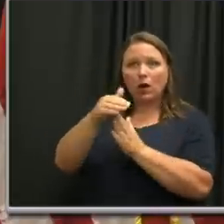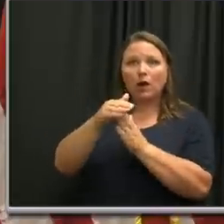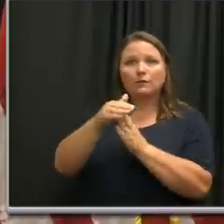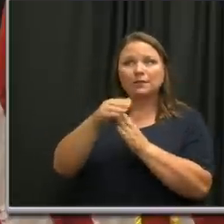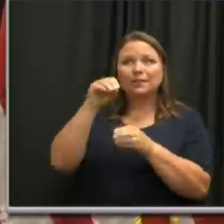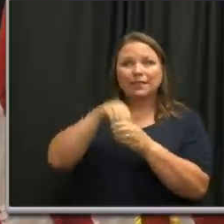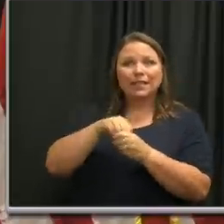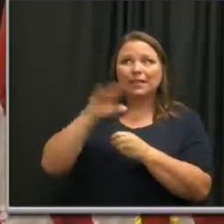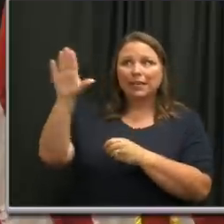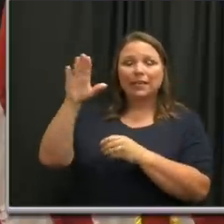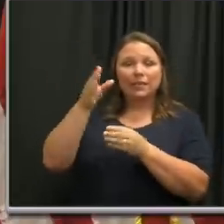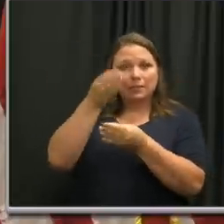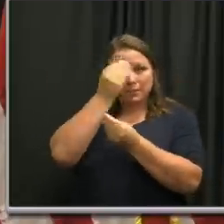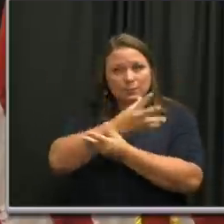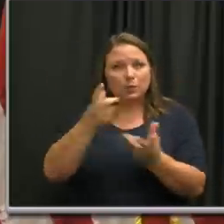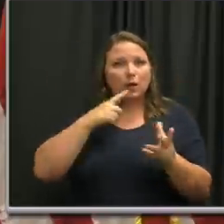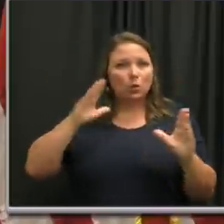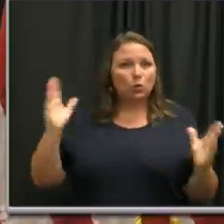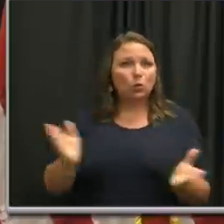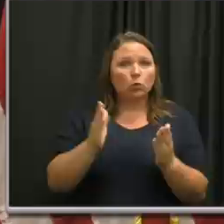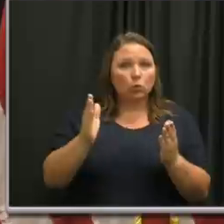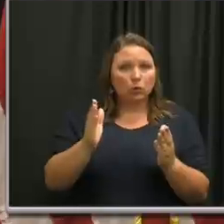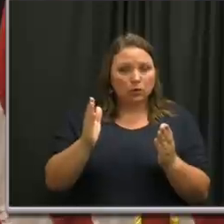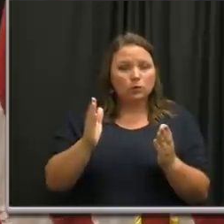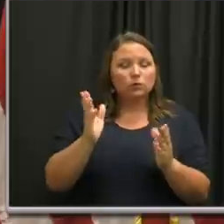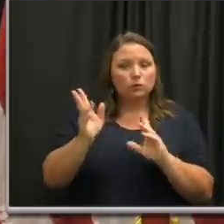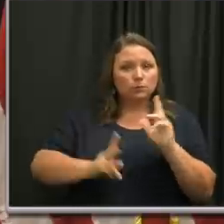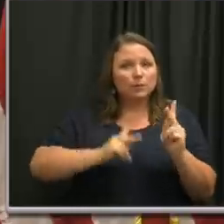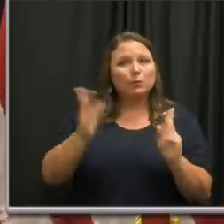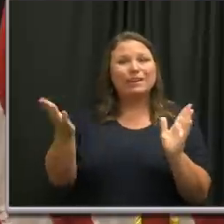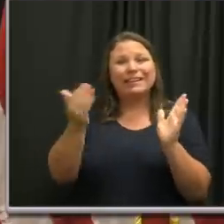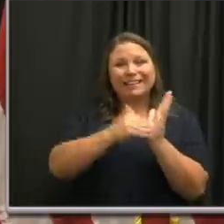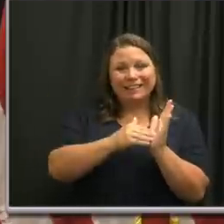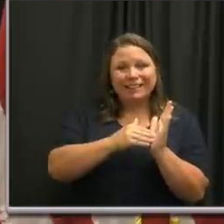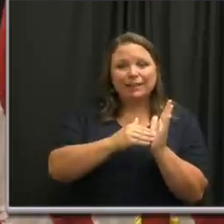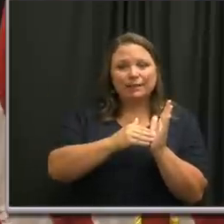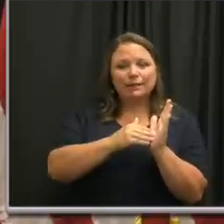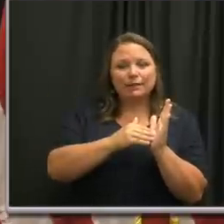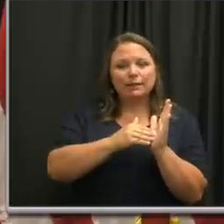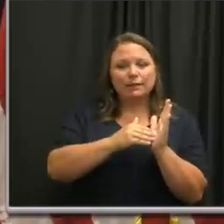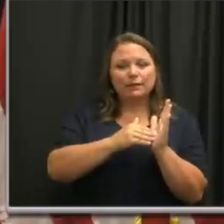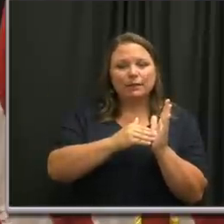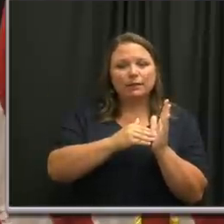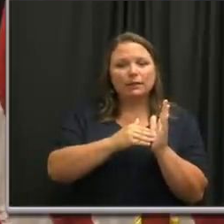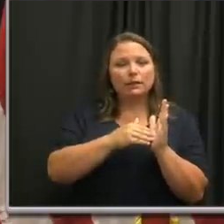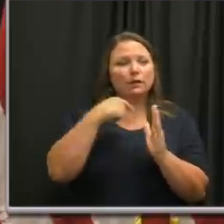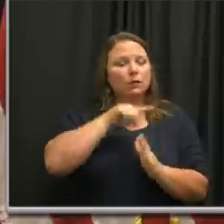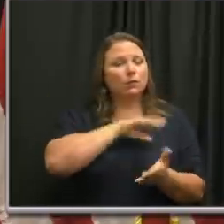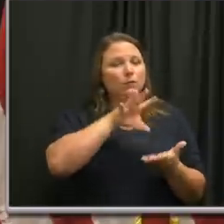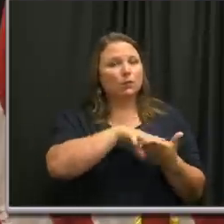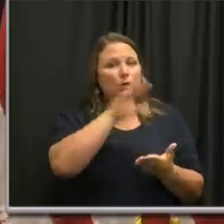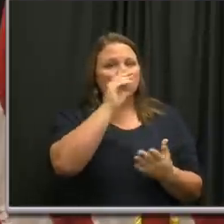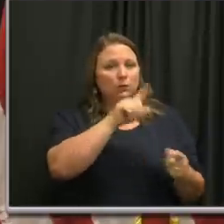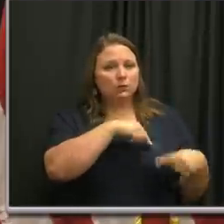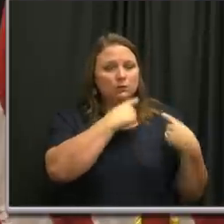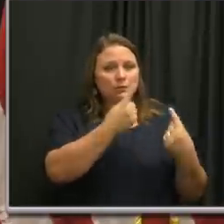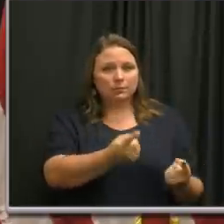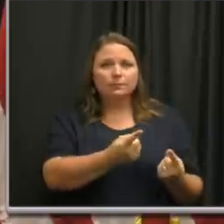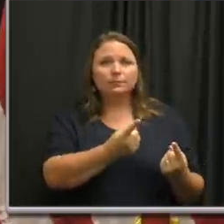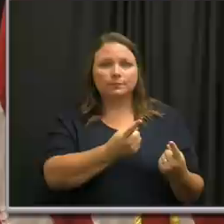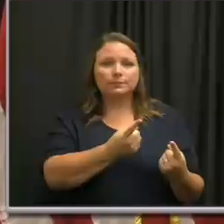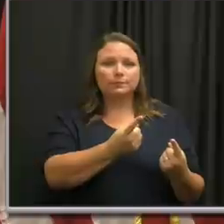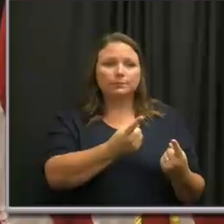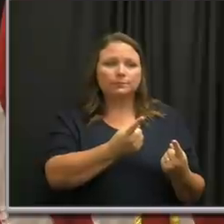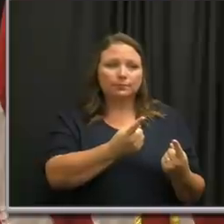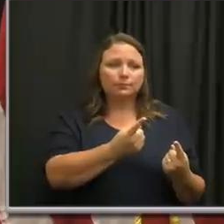press conferences to encourage people. Um, again, um, we've learned over time